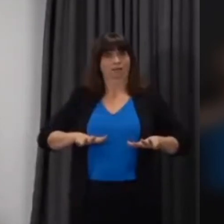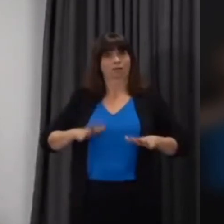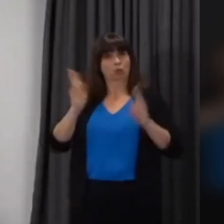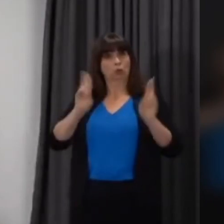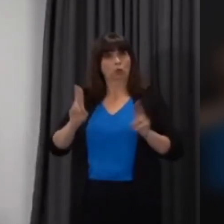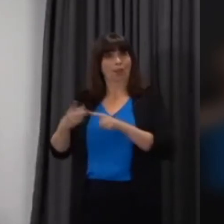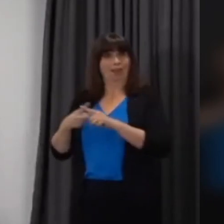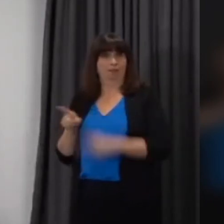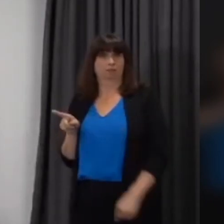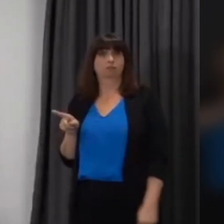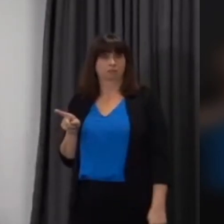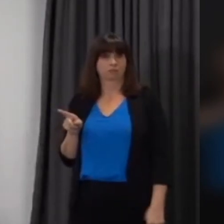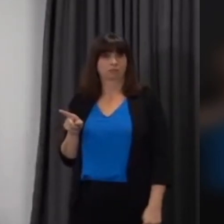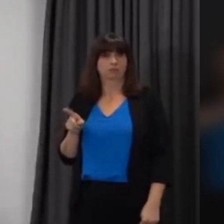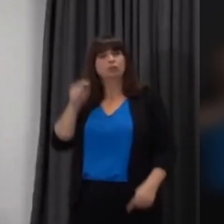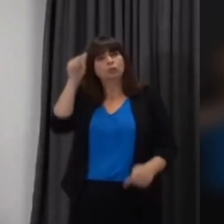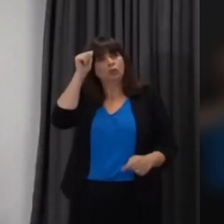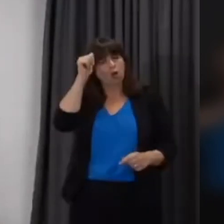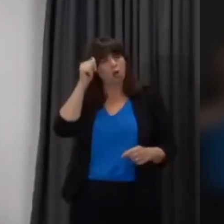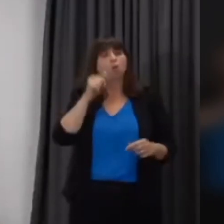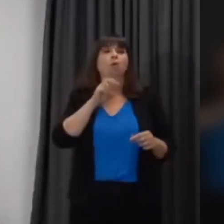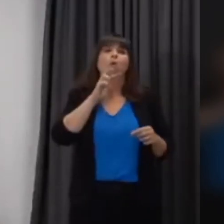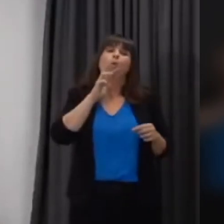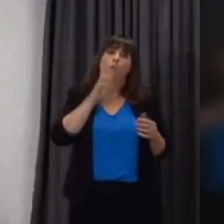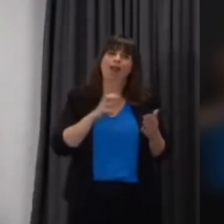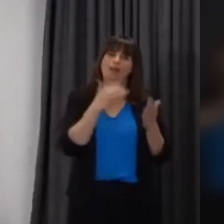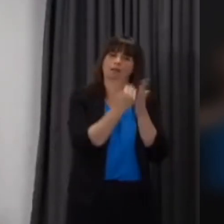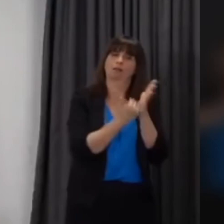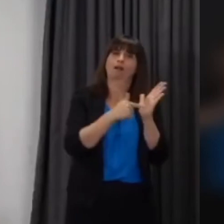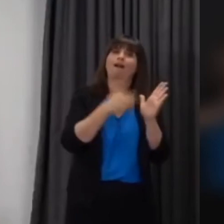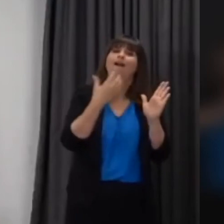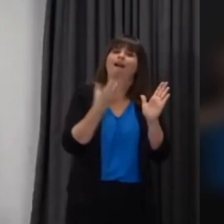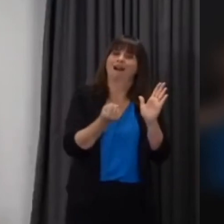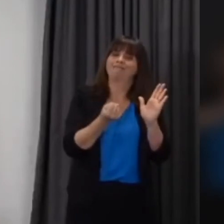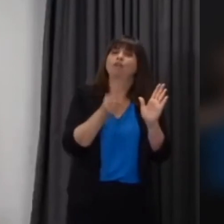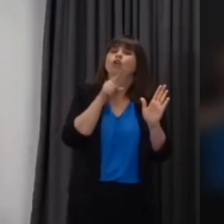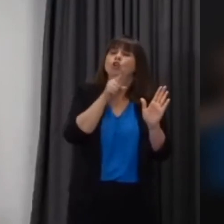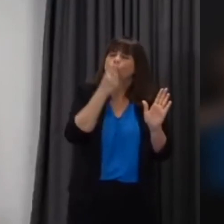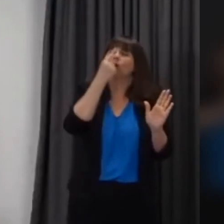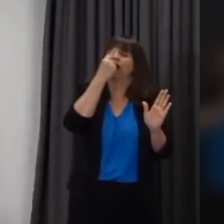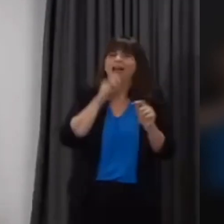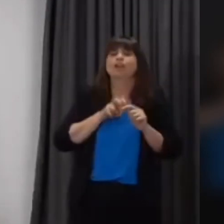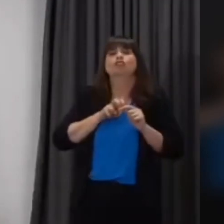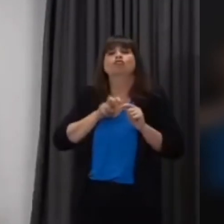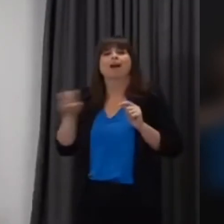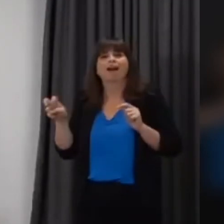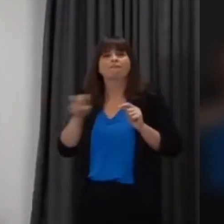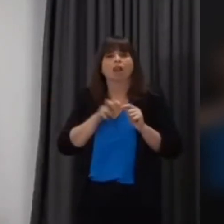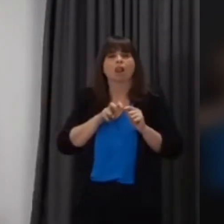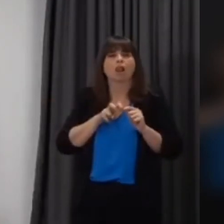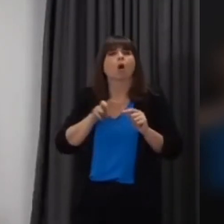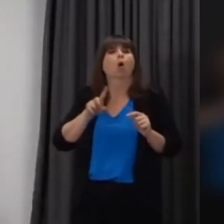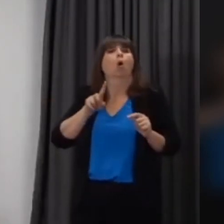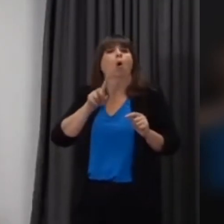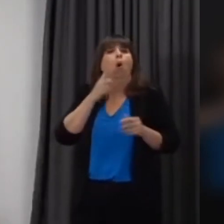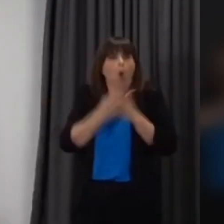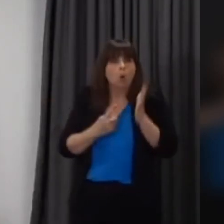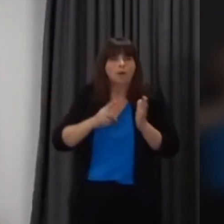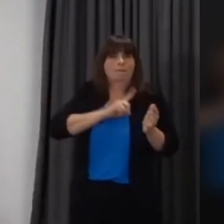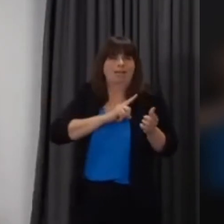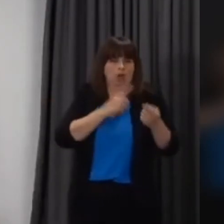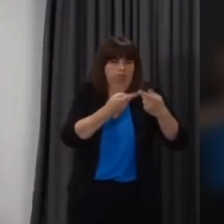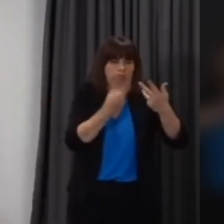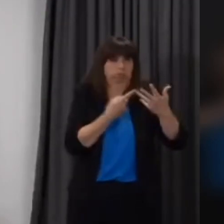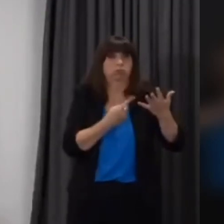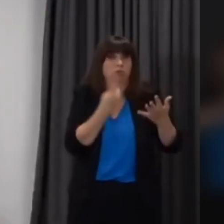familiar with the regulations in wales that provide exceptions for for travel excuses reasons which are legitimate for traveling and leaving